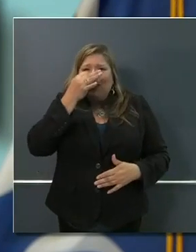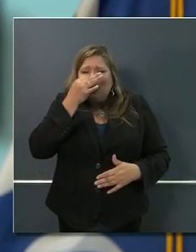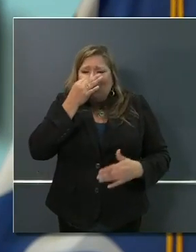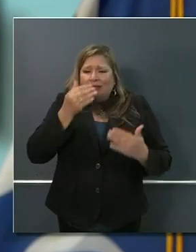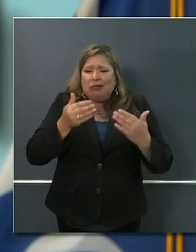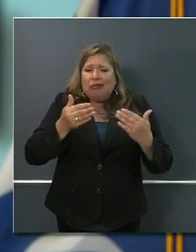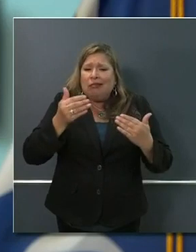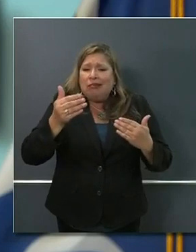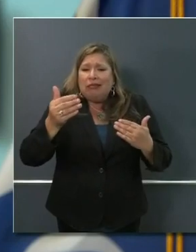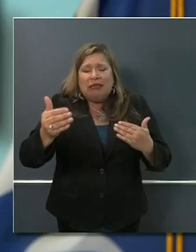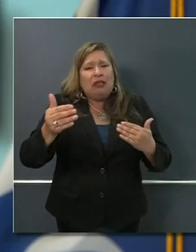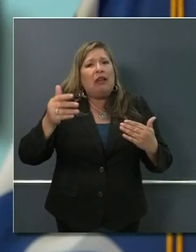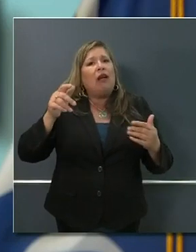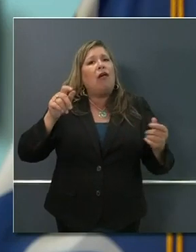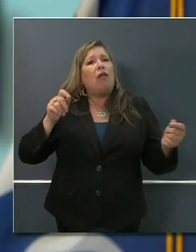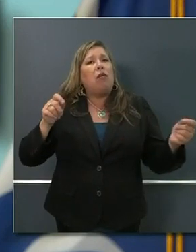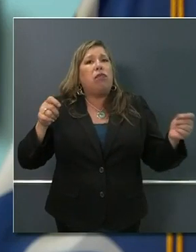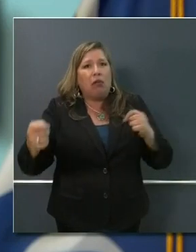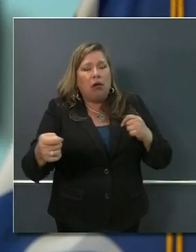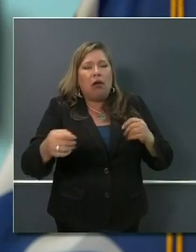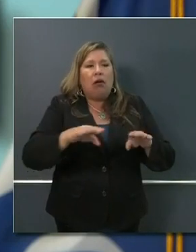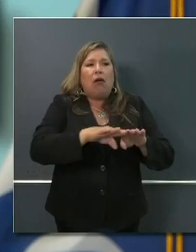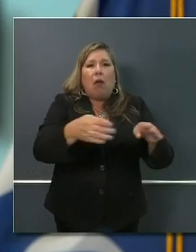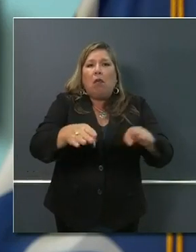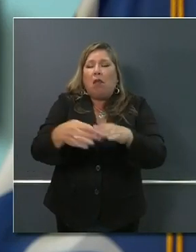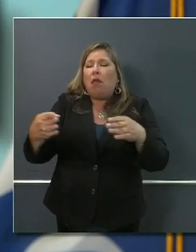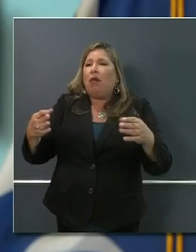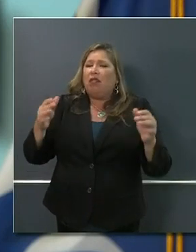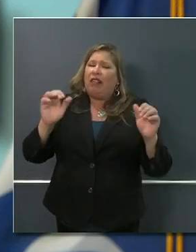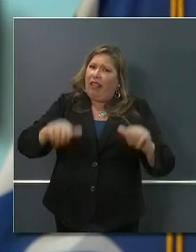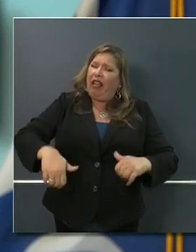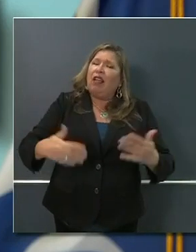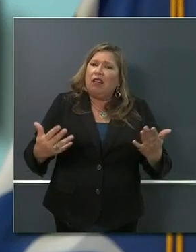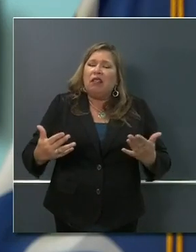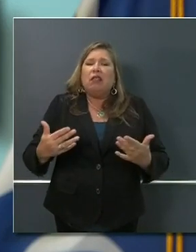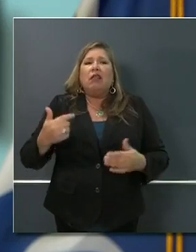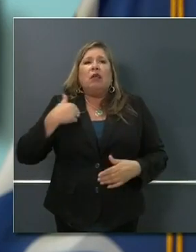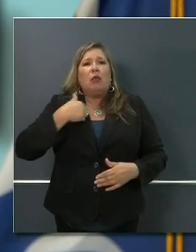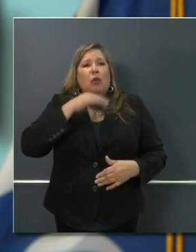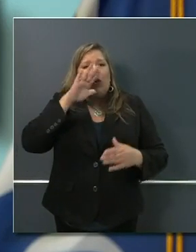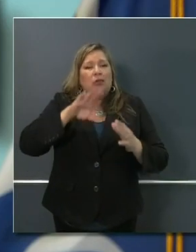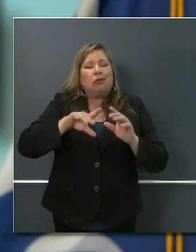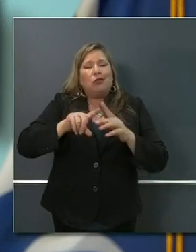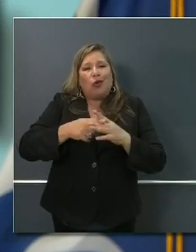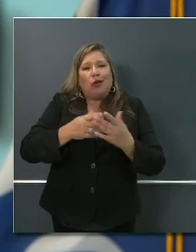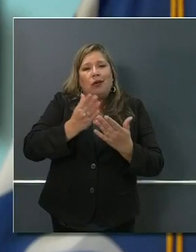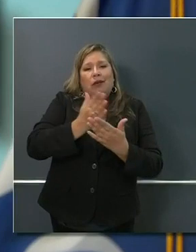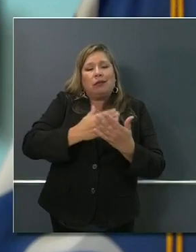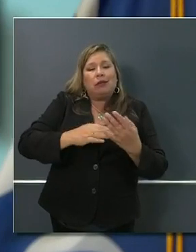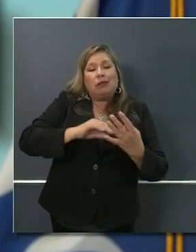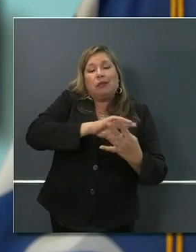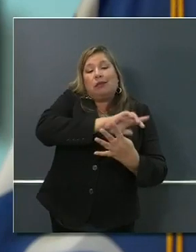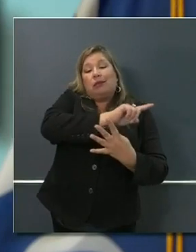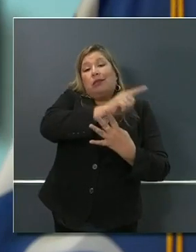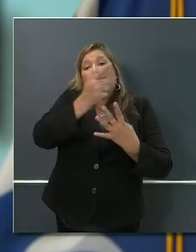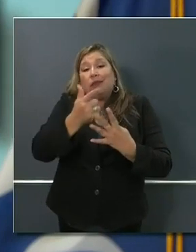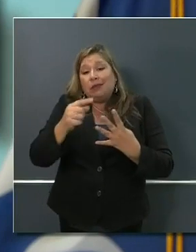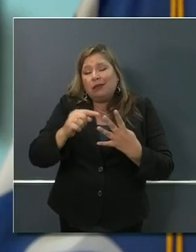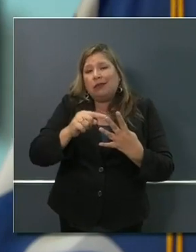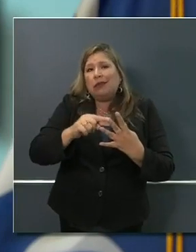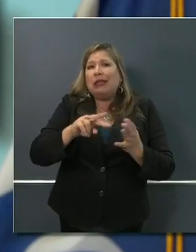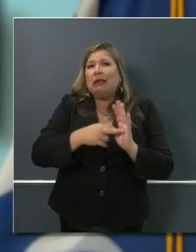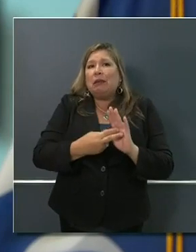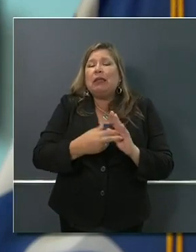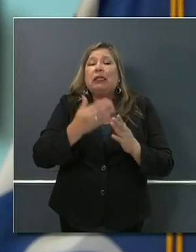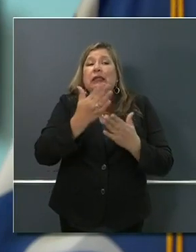significant modifications on our stay-at-home order, where we could begin a phase two of beginning to reopen sectors of our economy that are